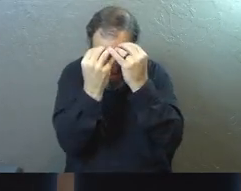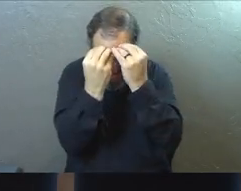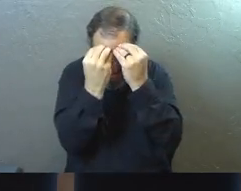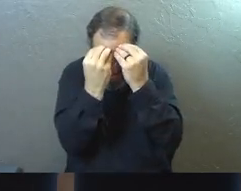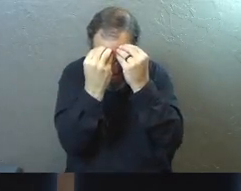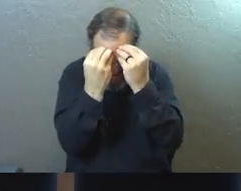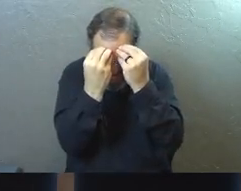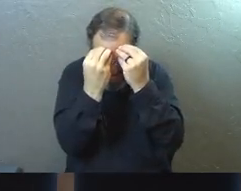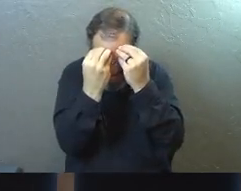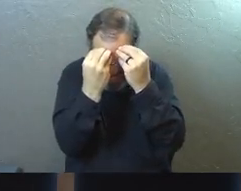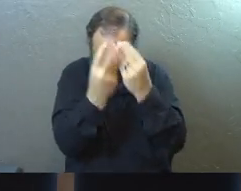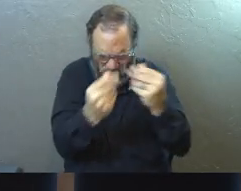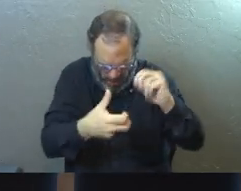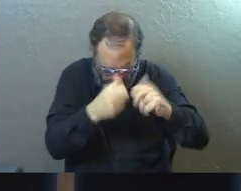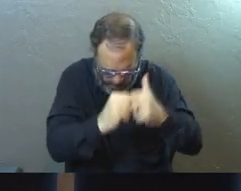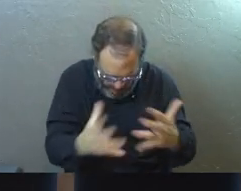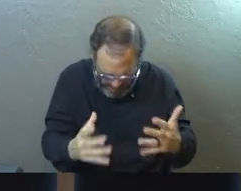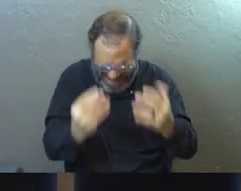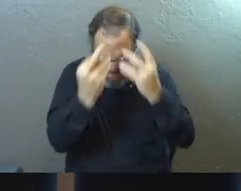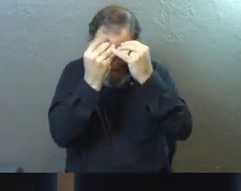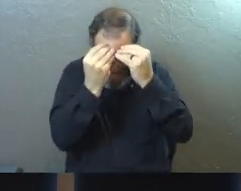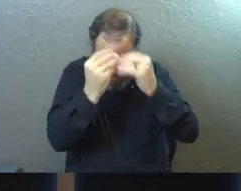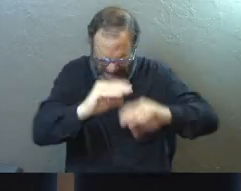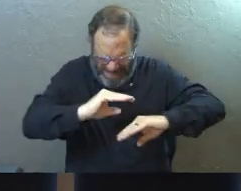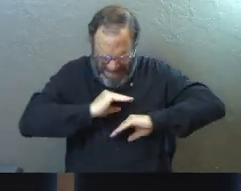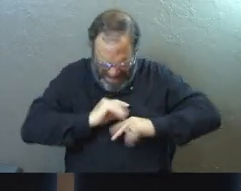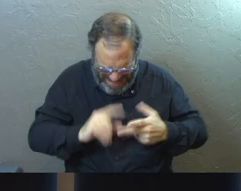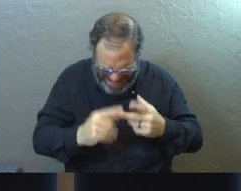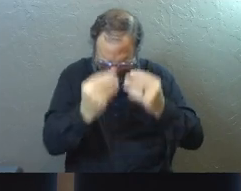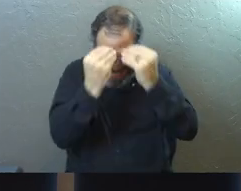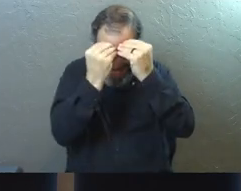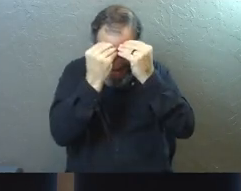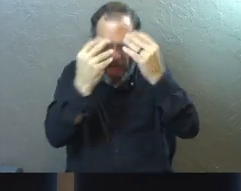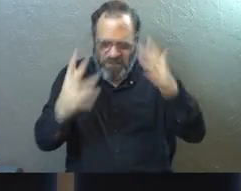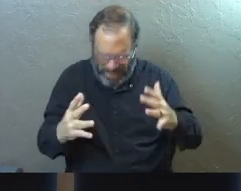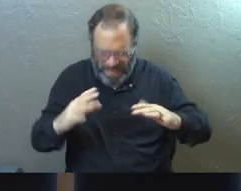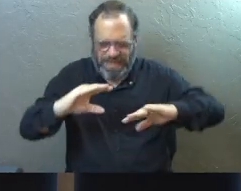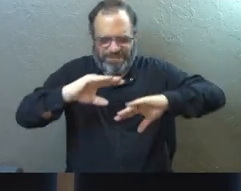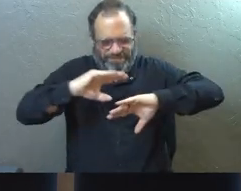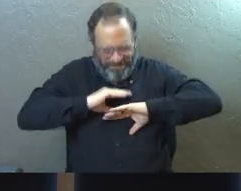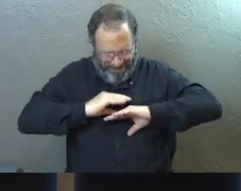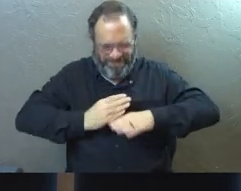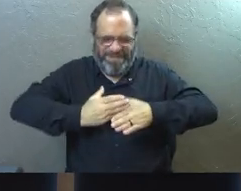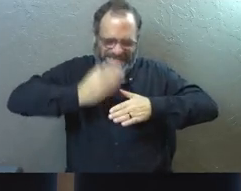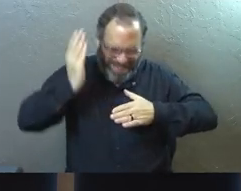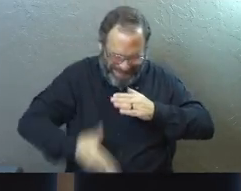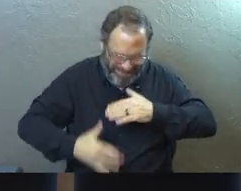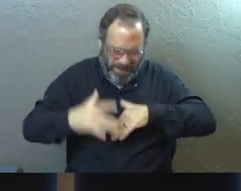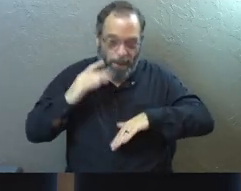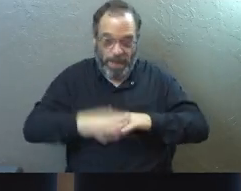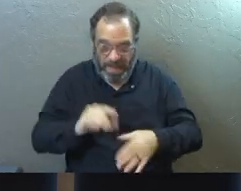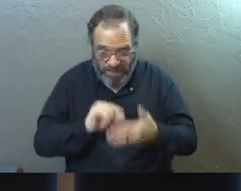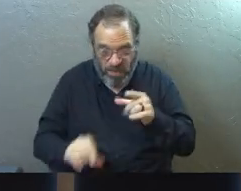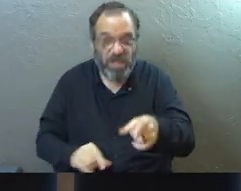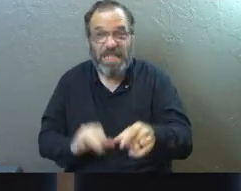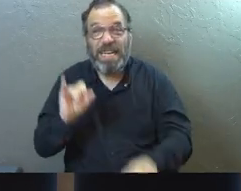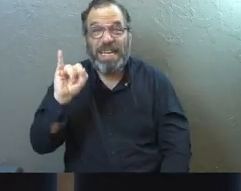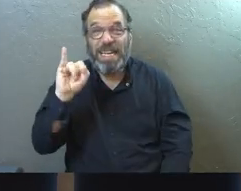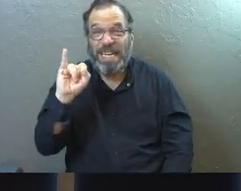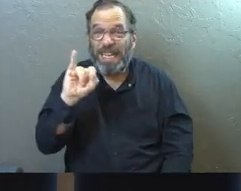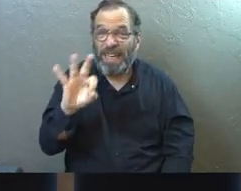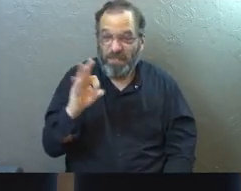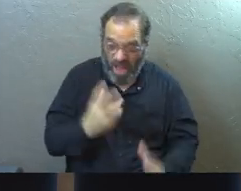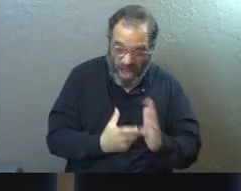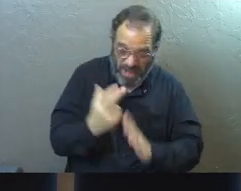it will fix whatever the problem is, thinking it will satisfy, thinking it will get me to the place I want to get to. But just like the verse says, if I'm being